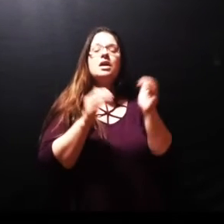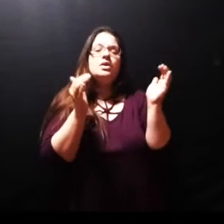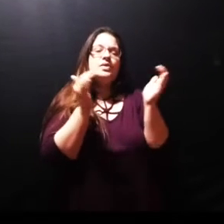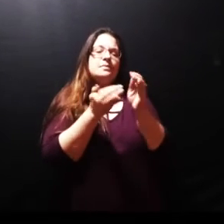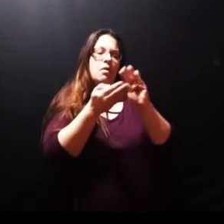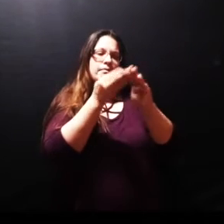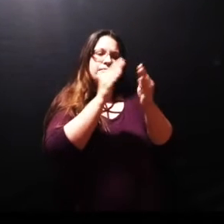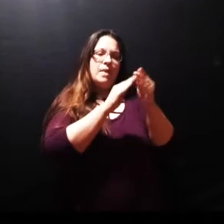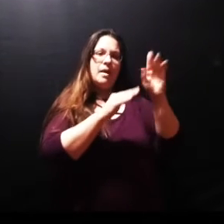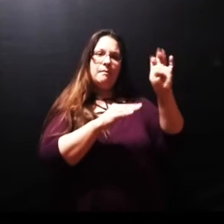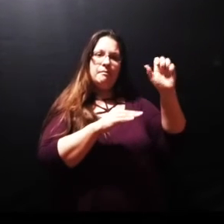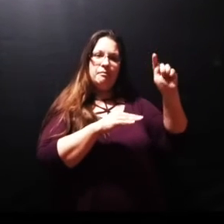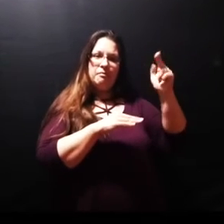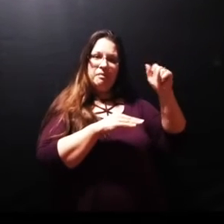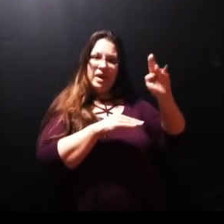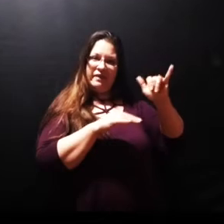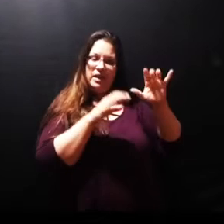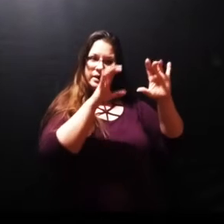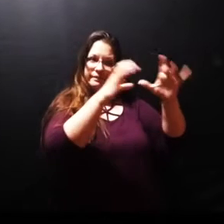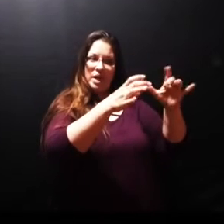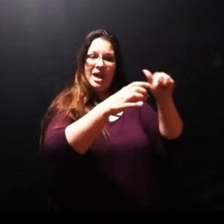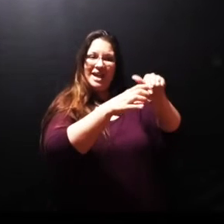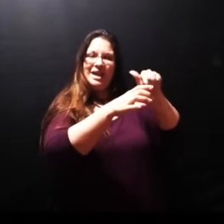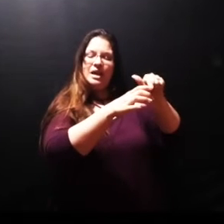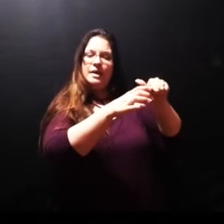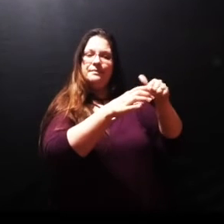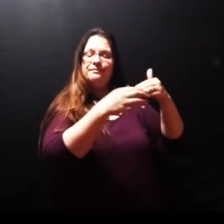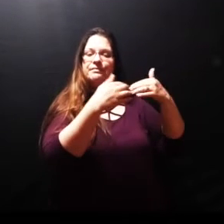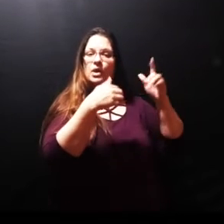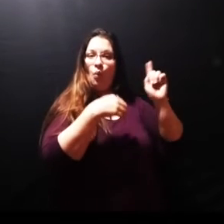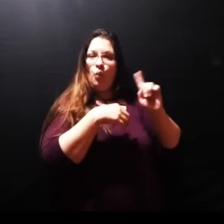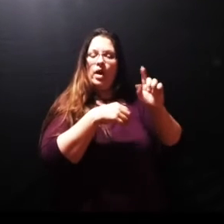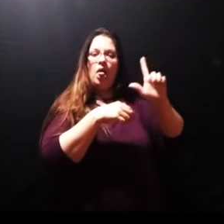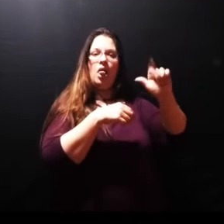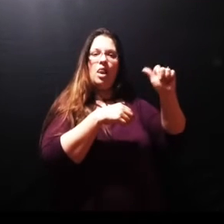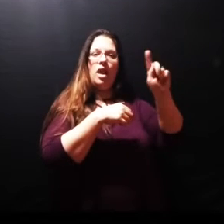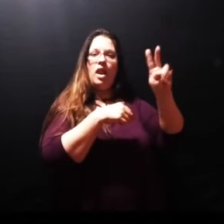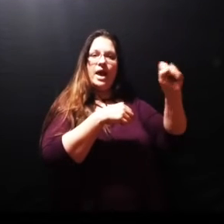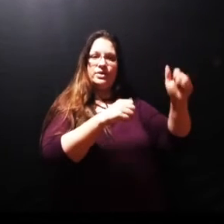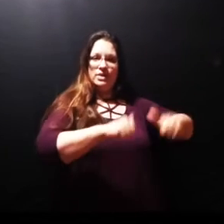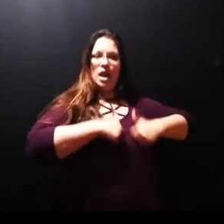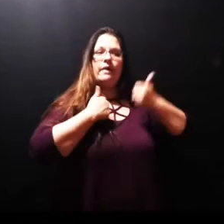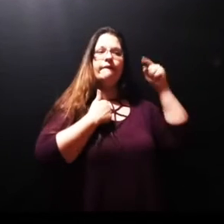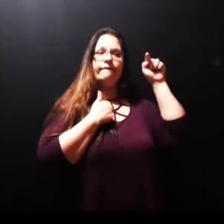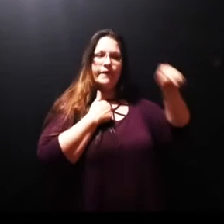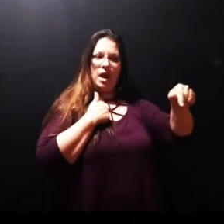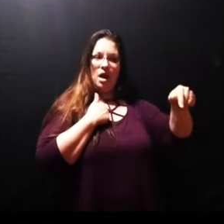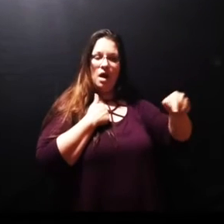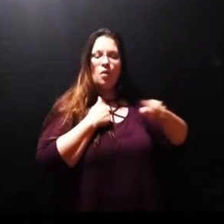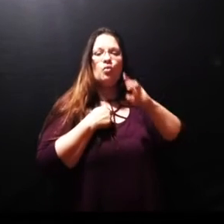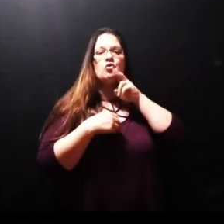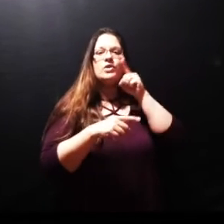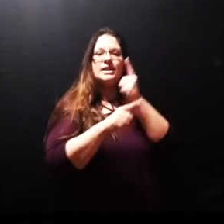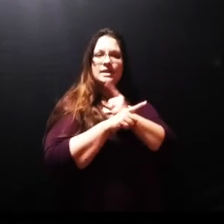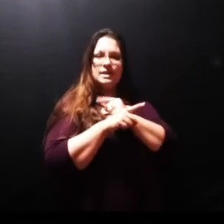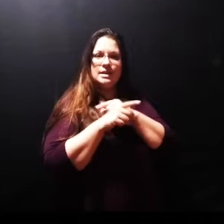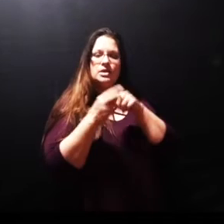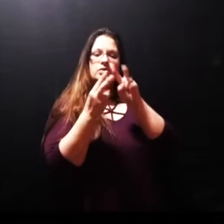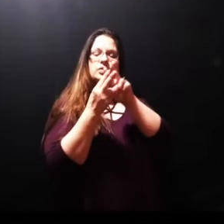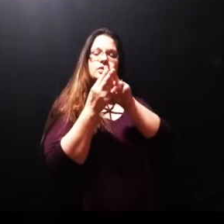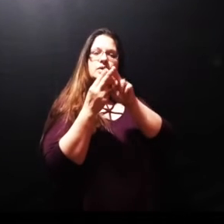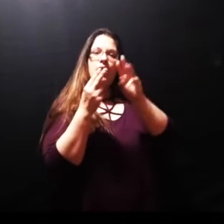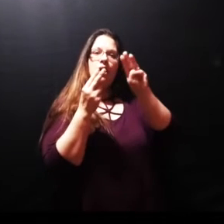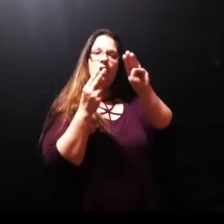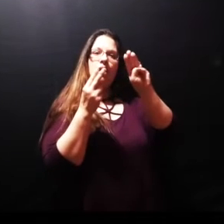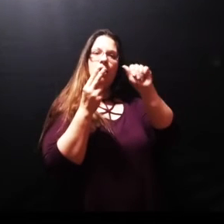you to notice verse 2 reminds us of an act of sister Mary if you look at verse 2 chapter 11 it says and it's in parentheses